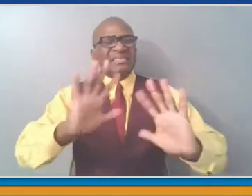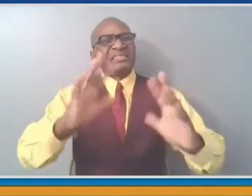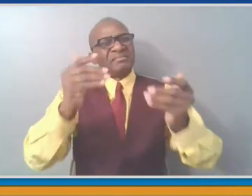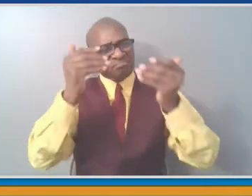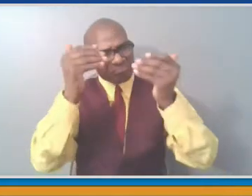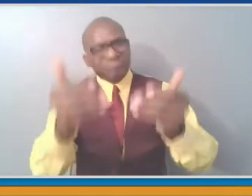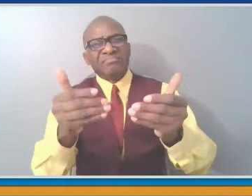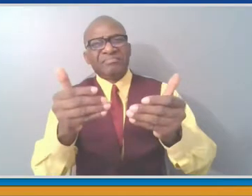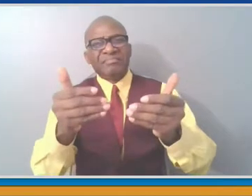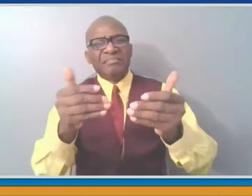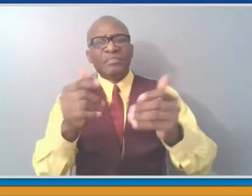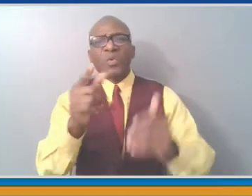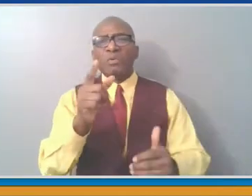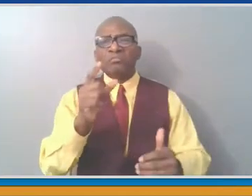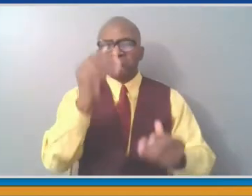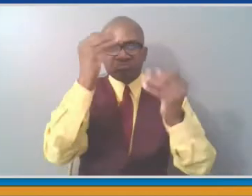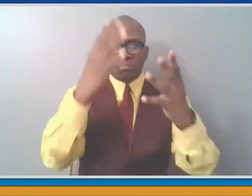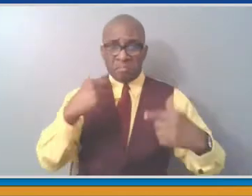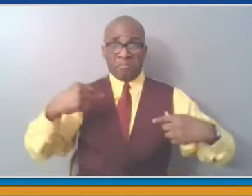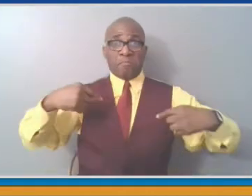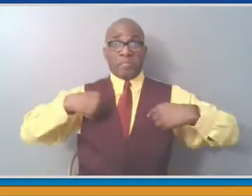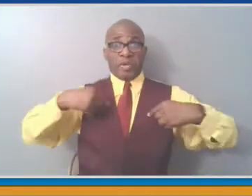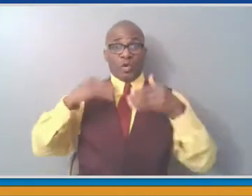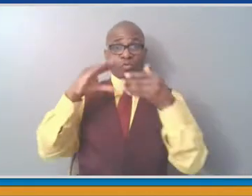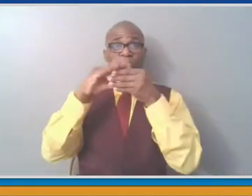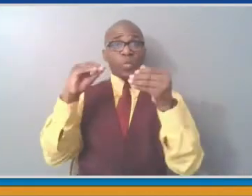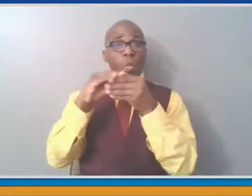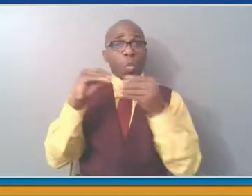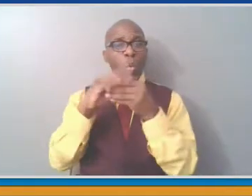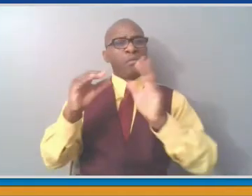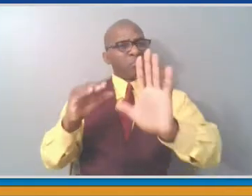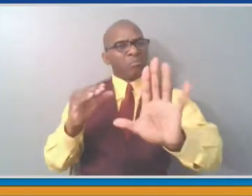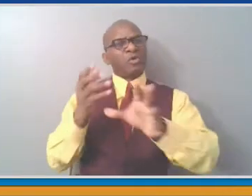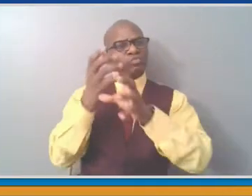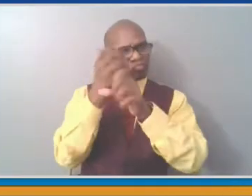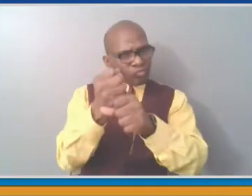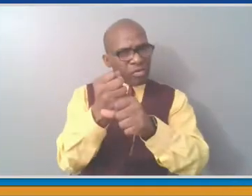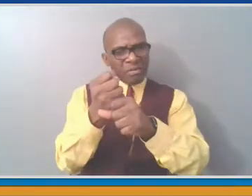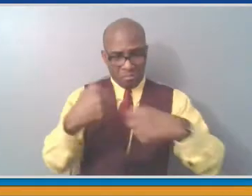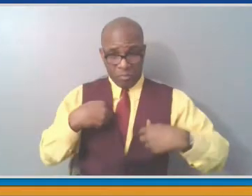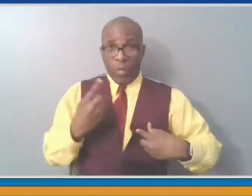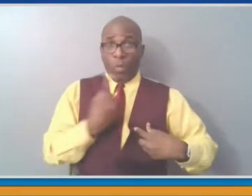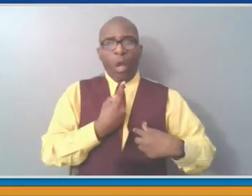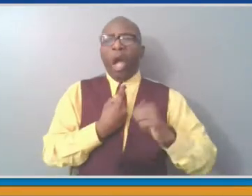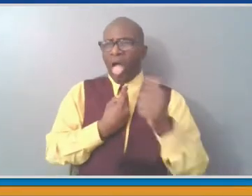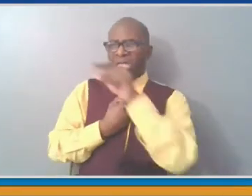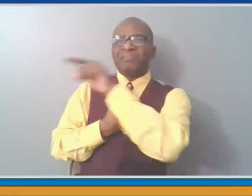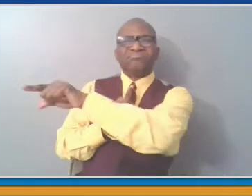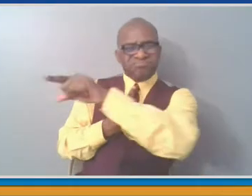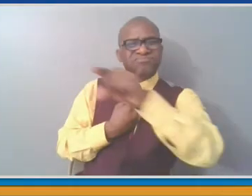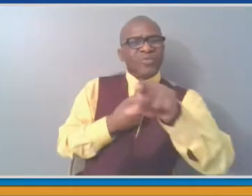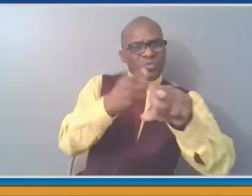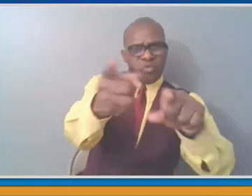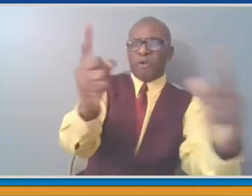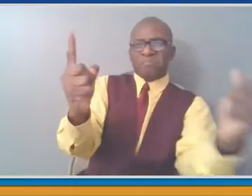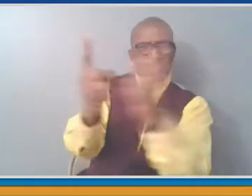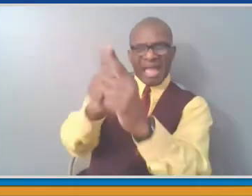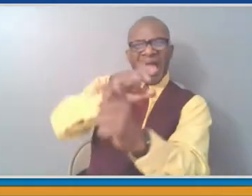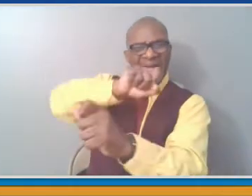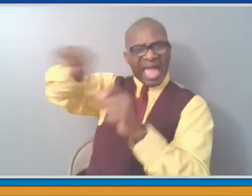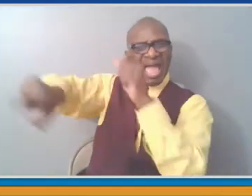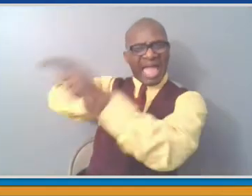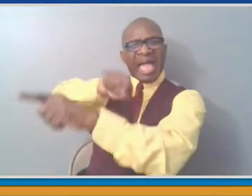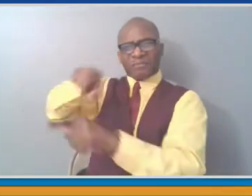provider. Have a quiet conversation and draw upon their knowledge and their experience. Talk to friends and